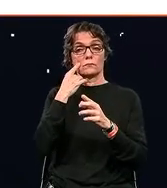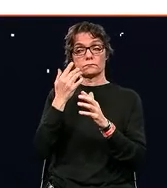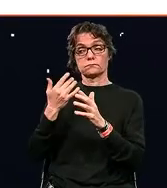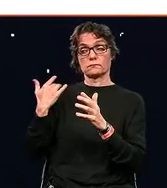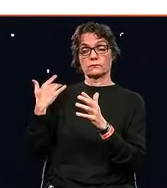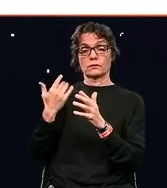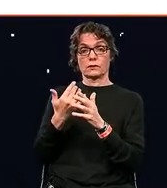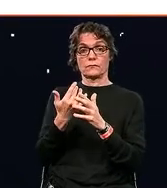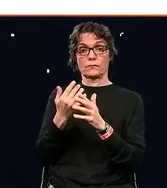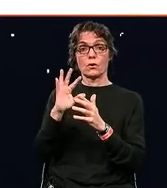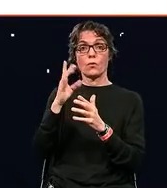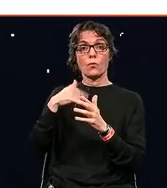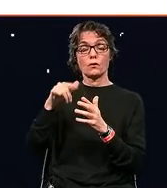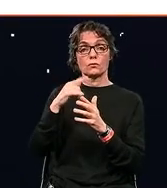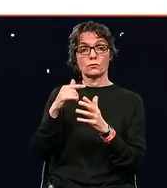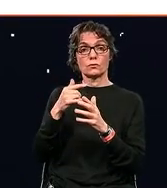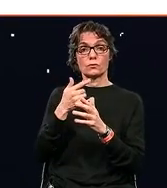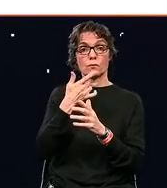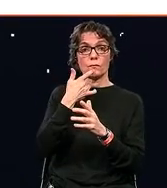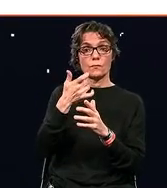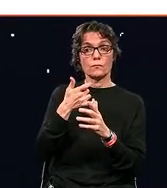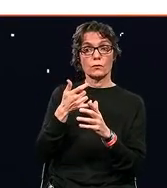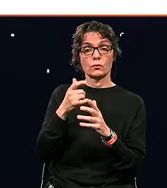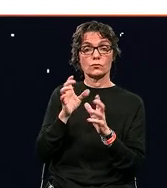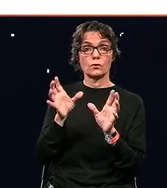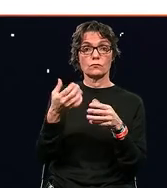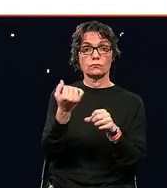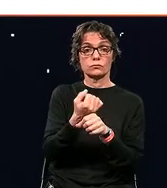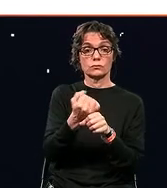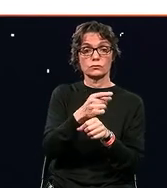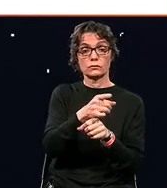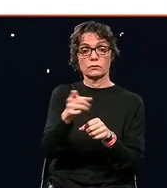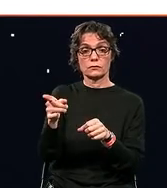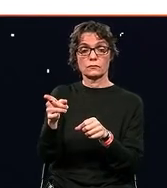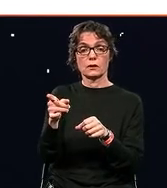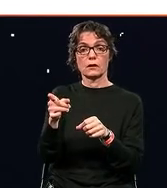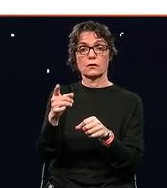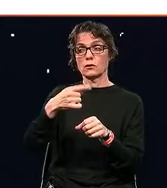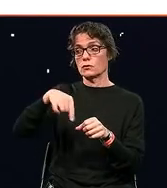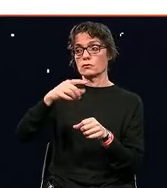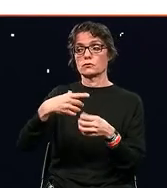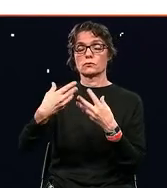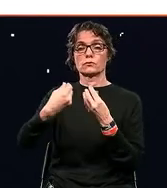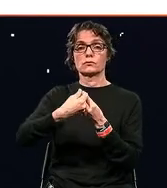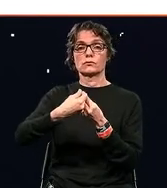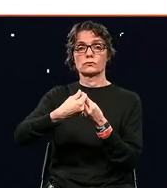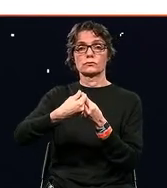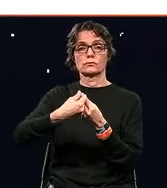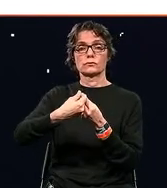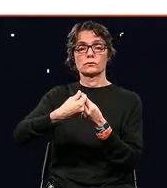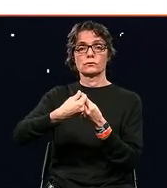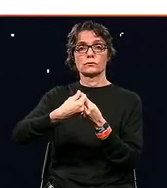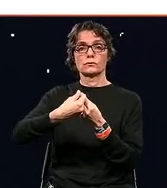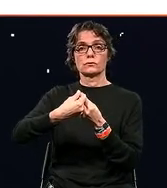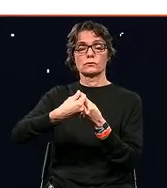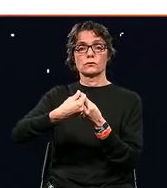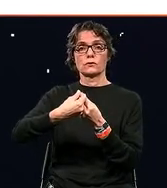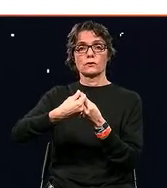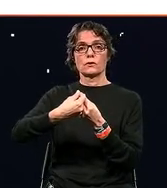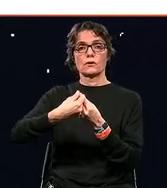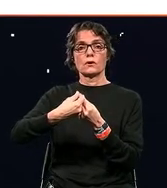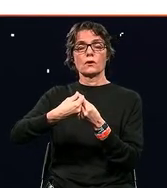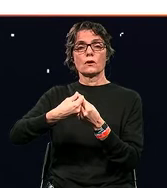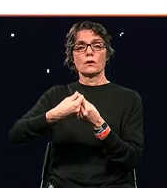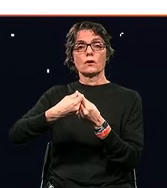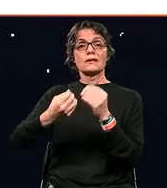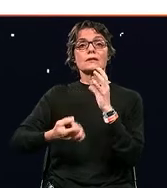addressing the things that we do in new ways of working, we are also creating a more sustainable planet,